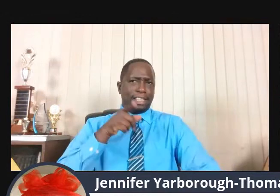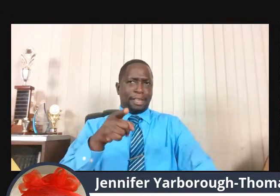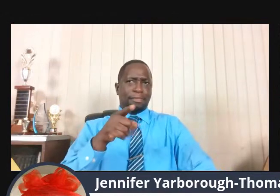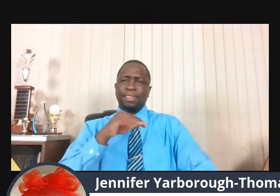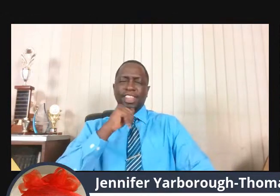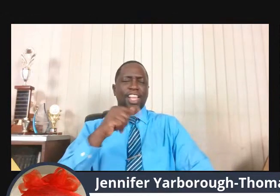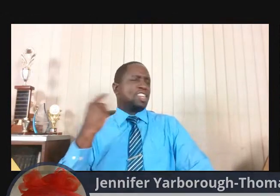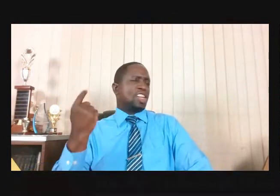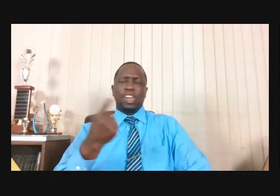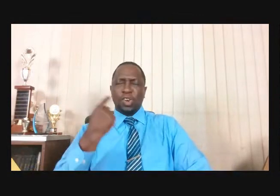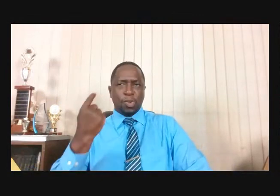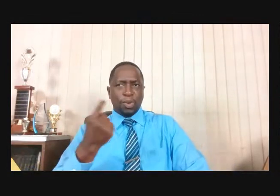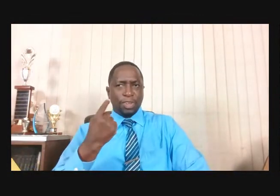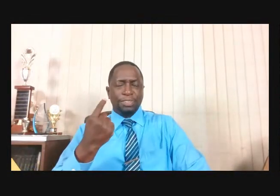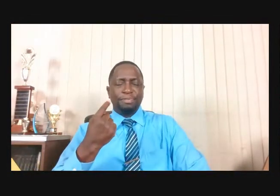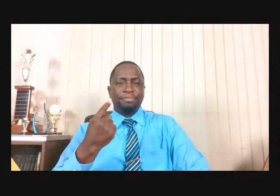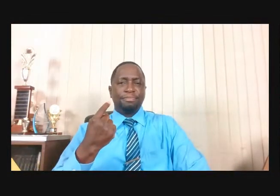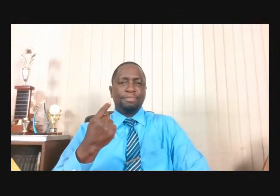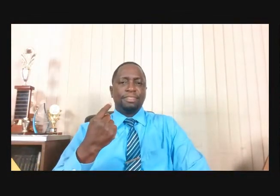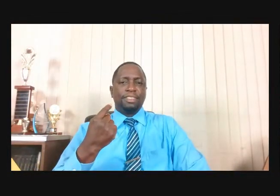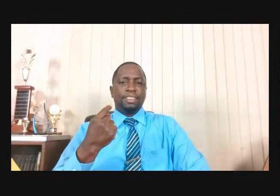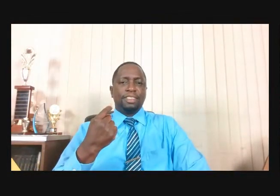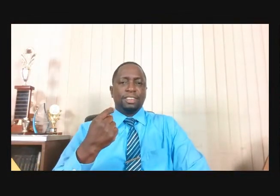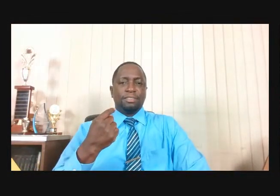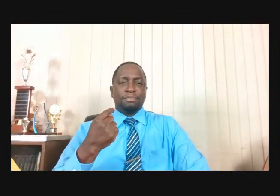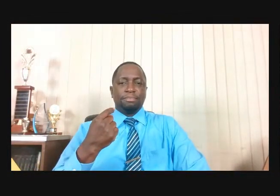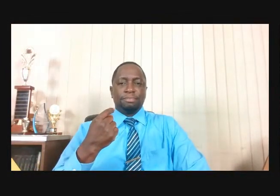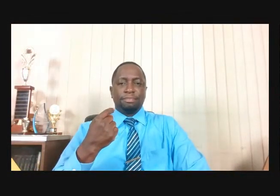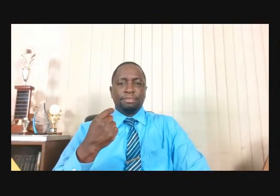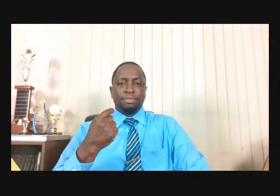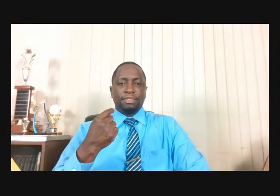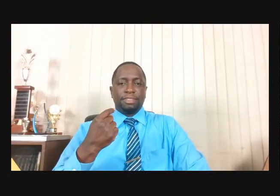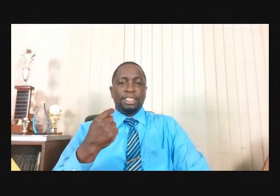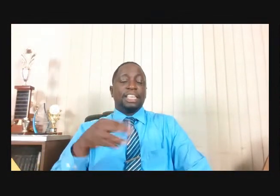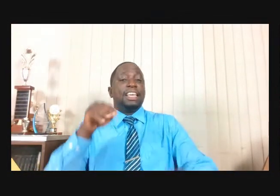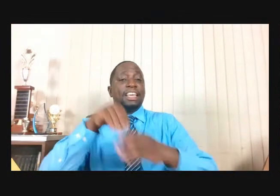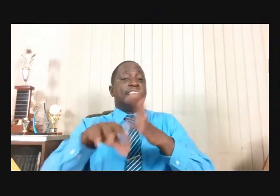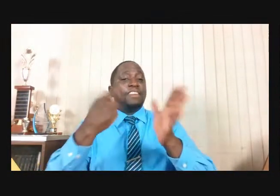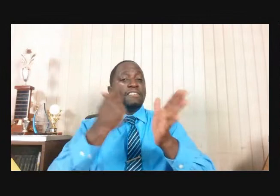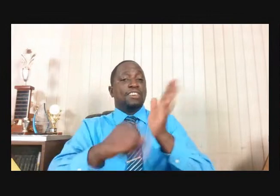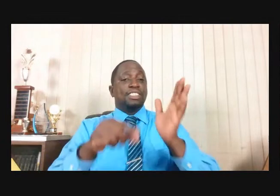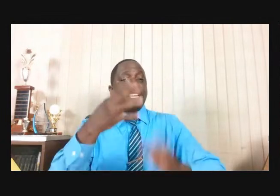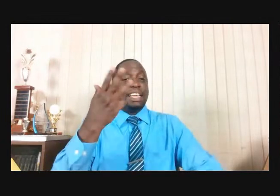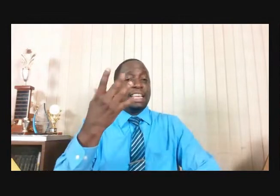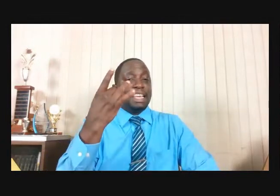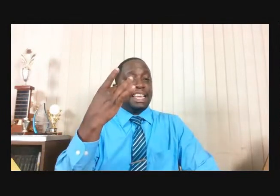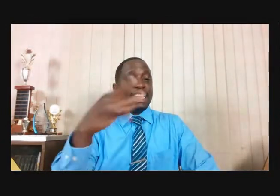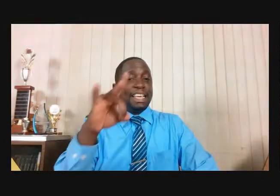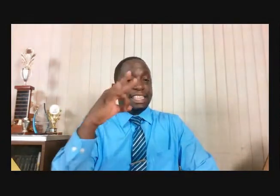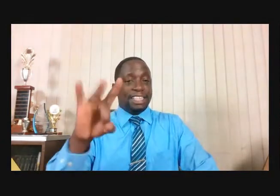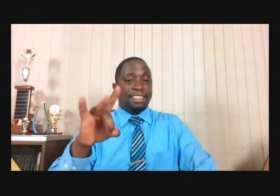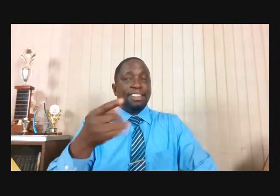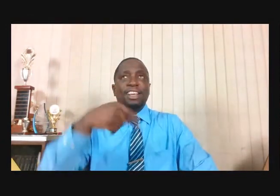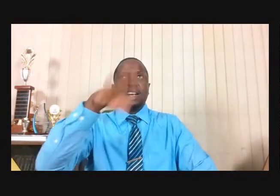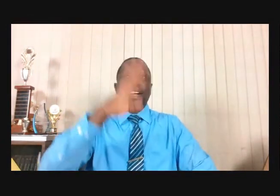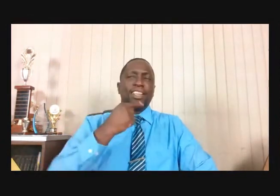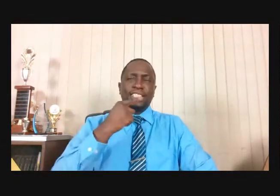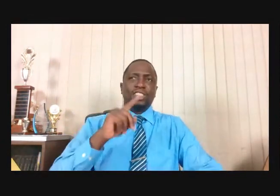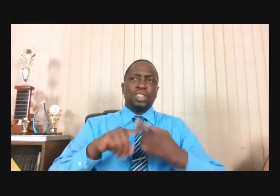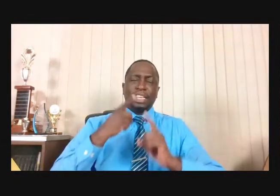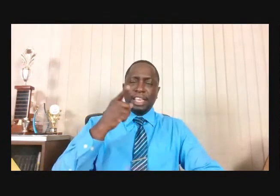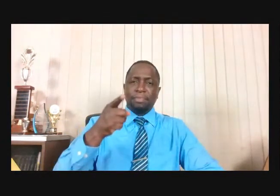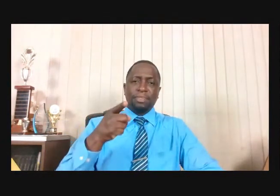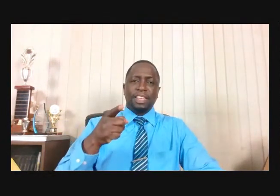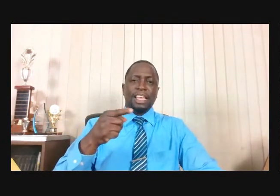You're not alone in this situation. In verse 18, God said to him, I have